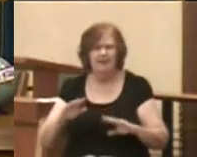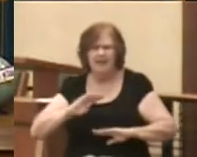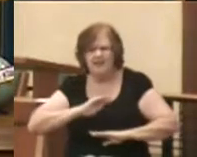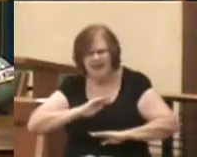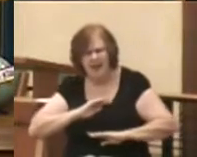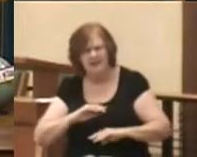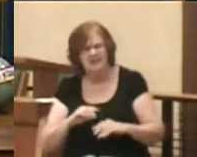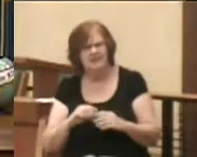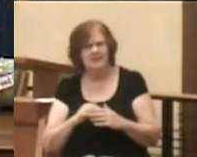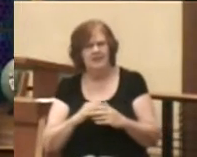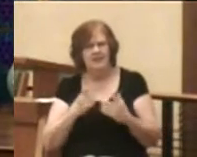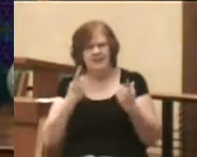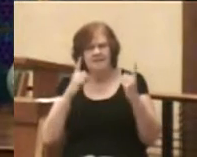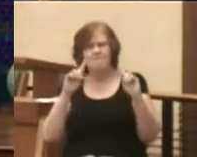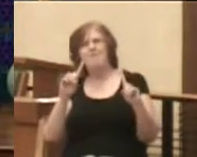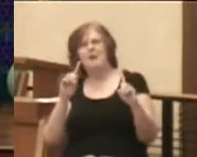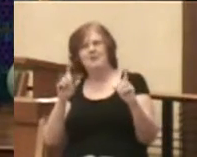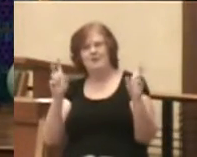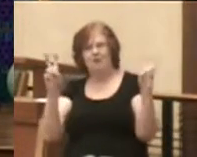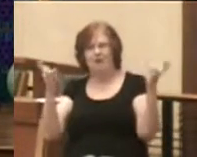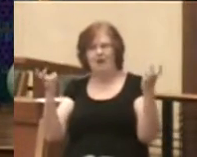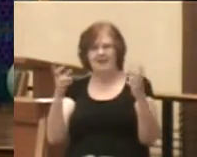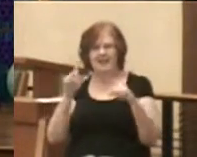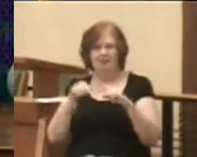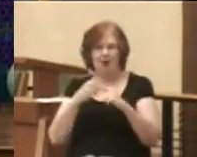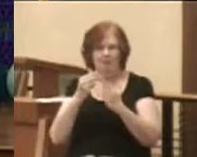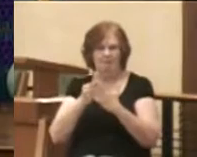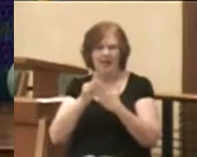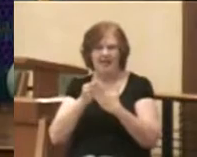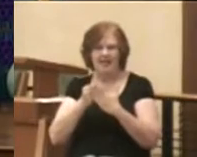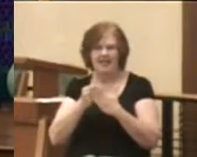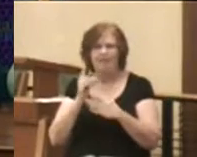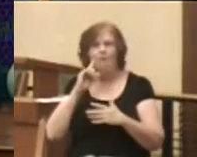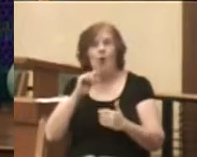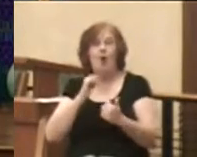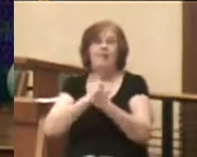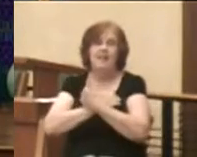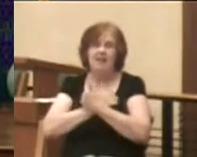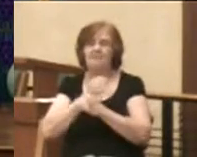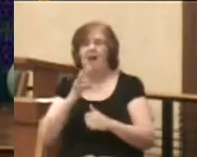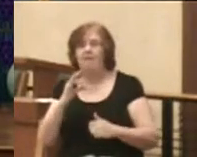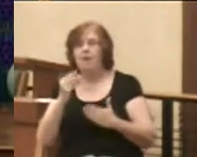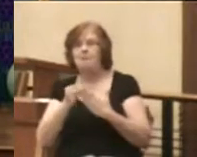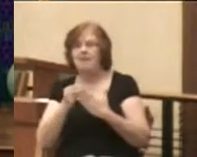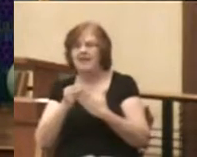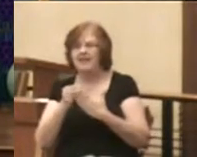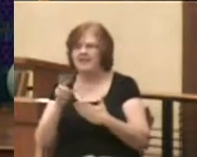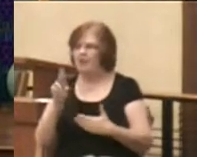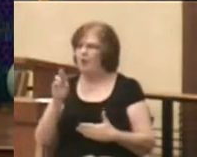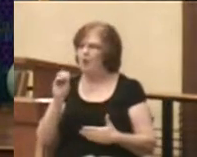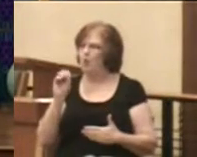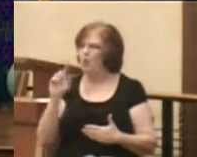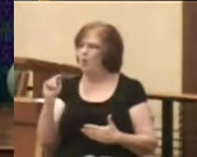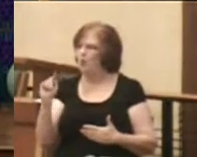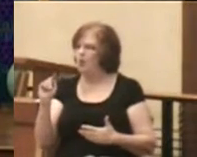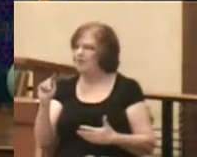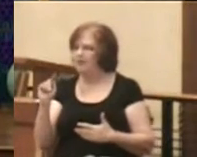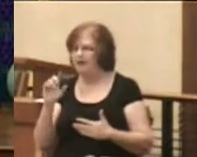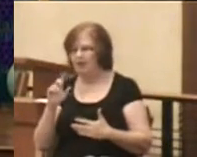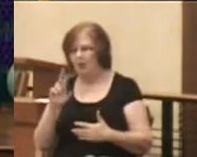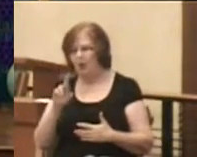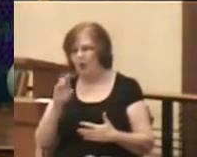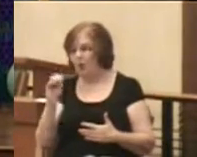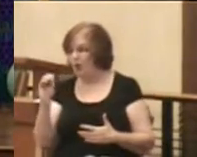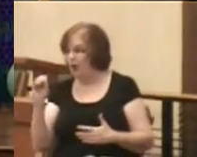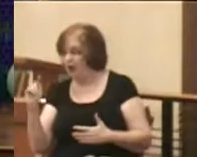us the most famous phrase about money from the Bible. For the love of money is the root of all evil. Note he does not